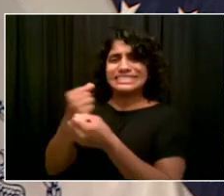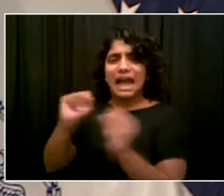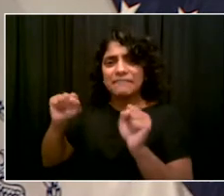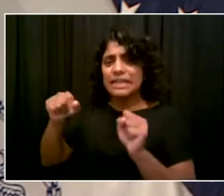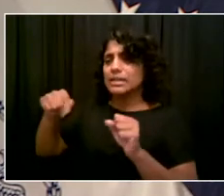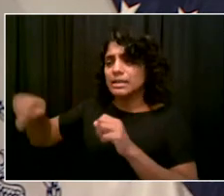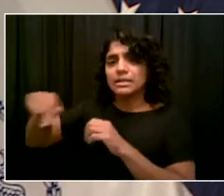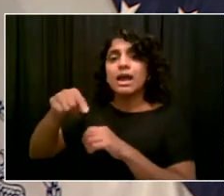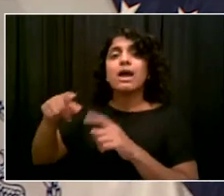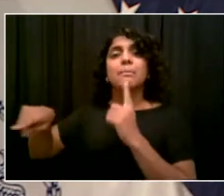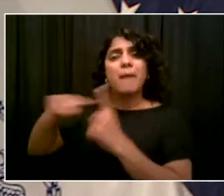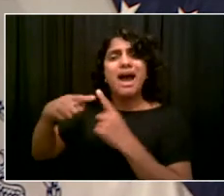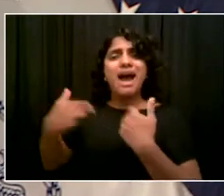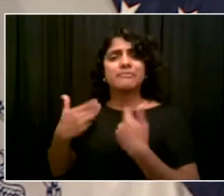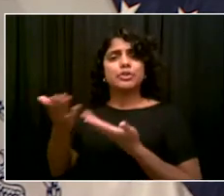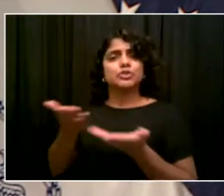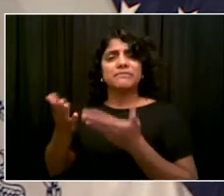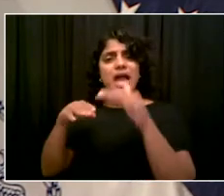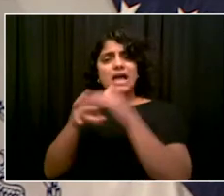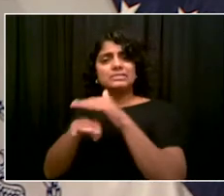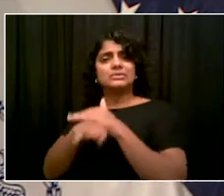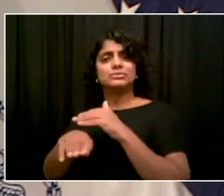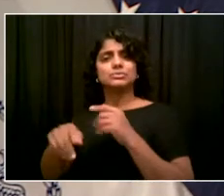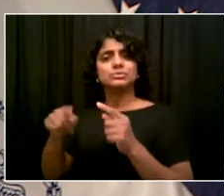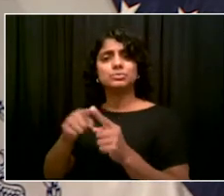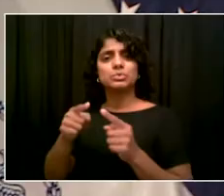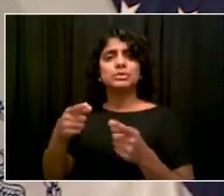recovery for all of us. Thank you, everybody.